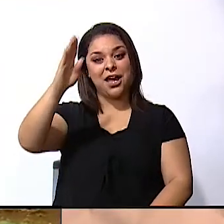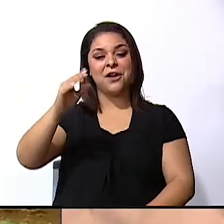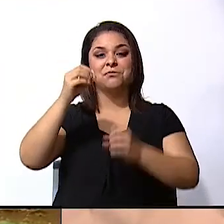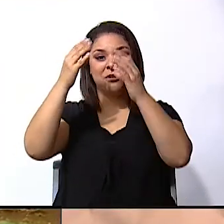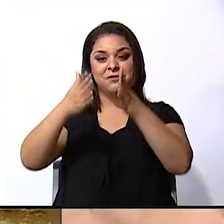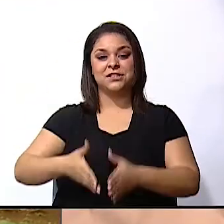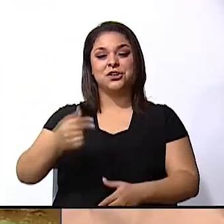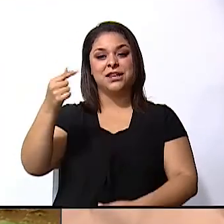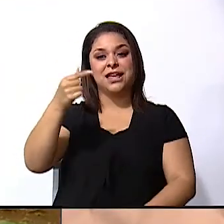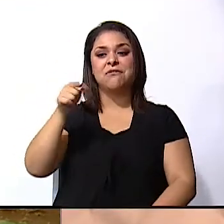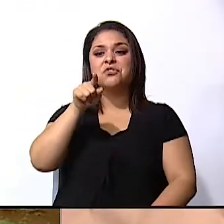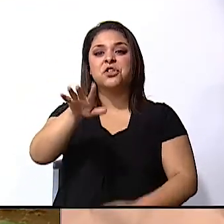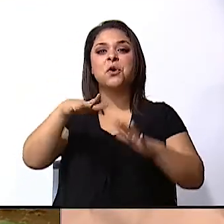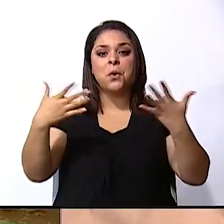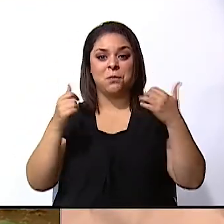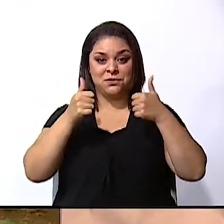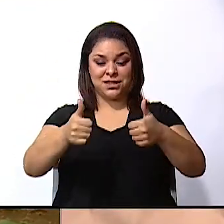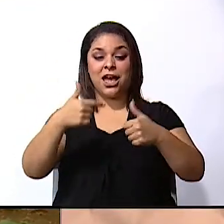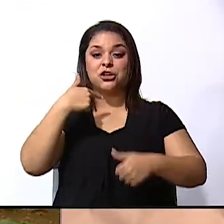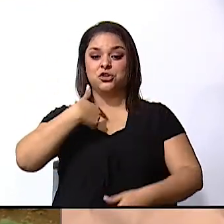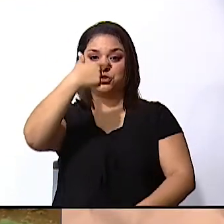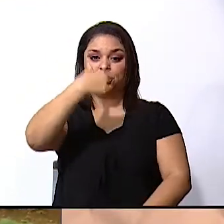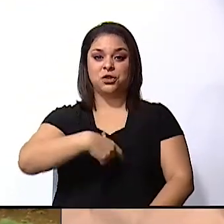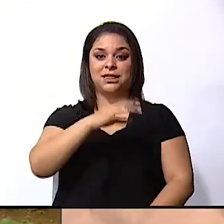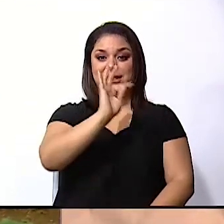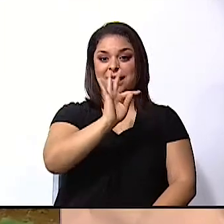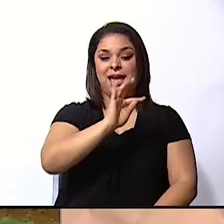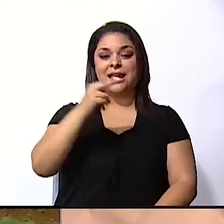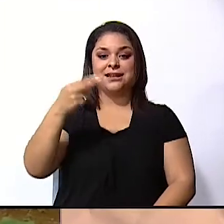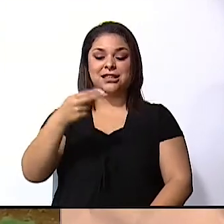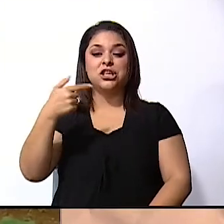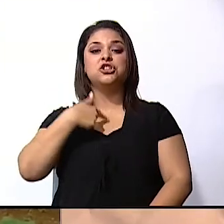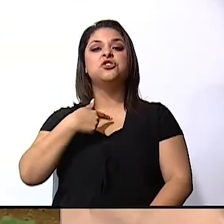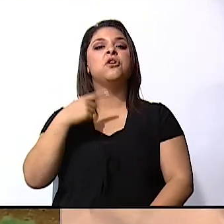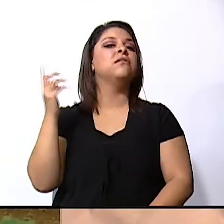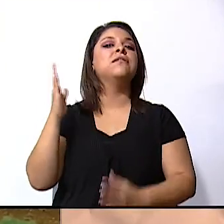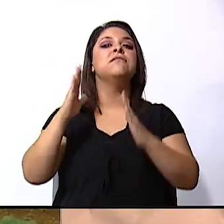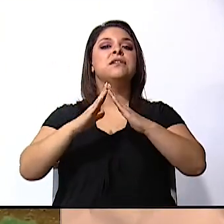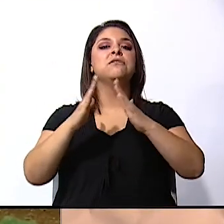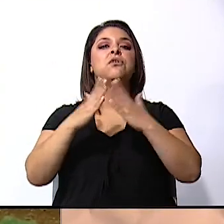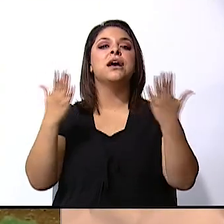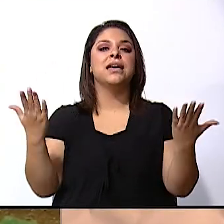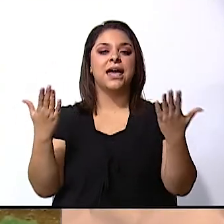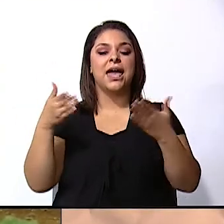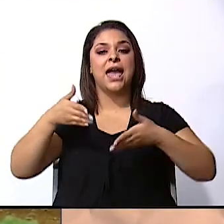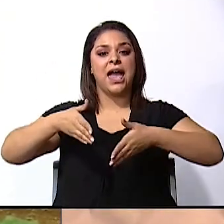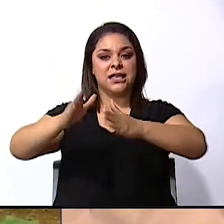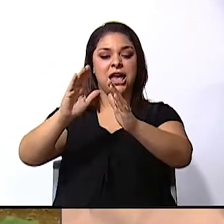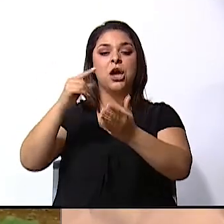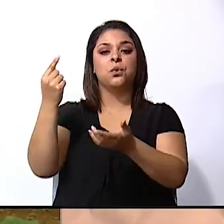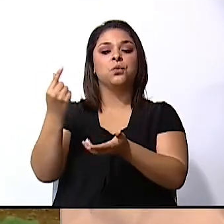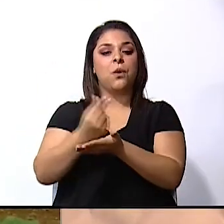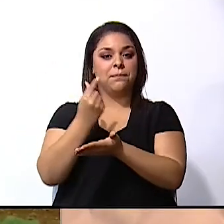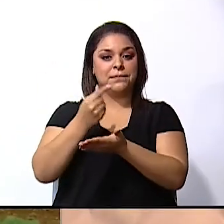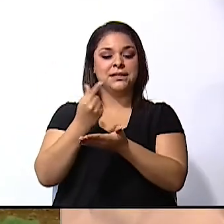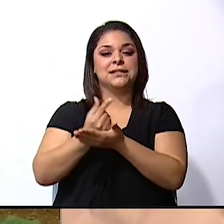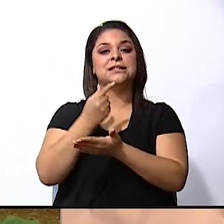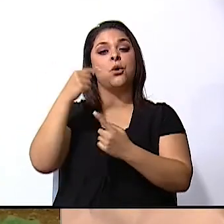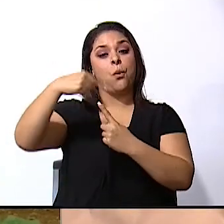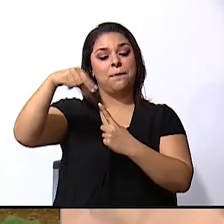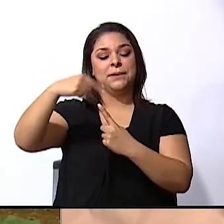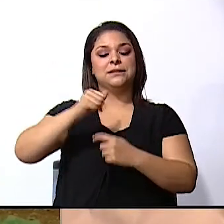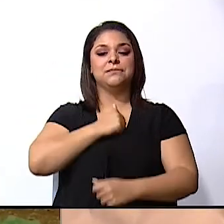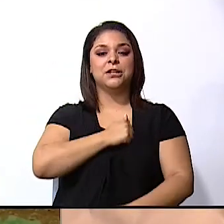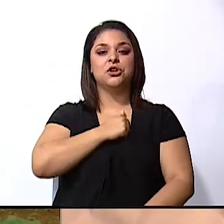How do you do? I am Tatiana Hernandez. go to Las Palmitas Elementary School in Cagliari, Guapides. I am proud to live in the